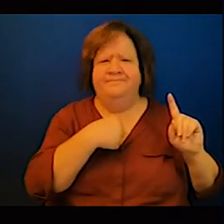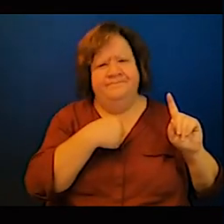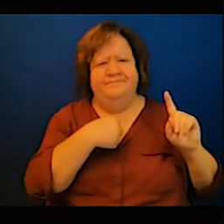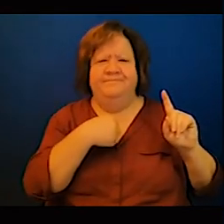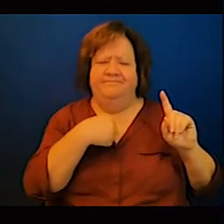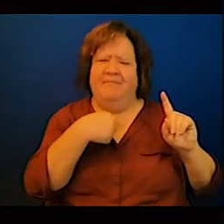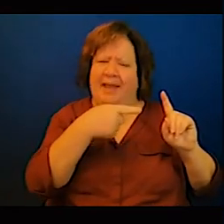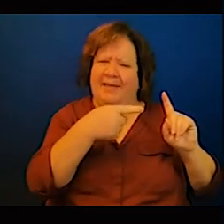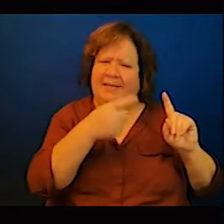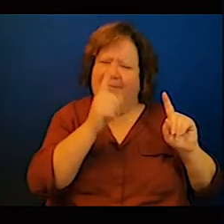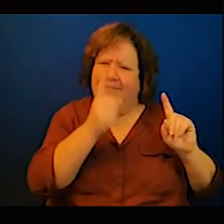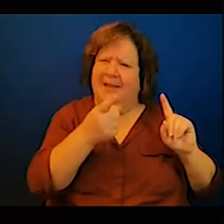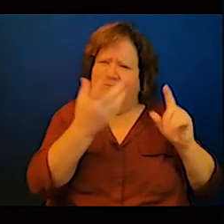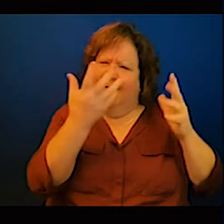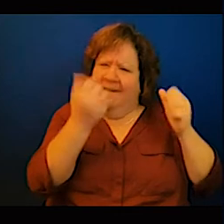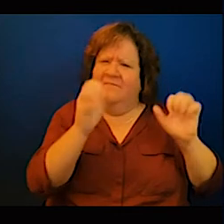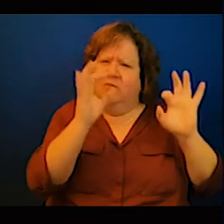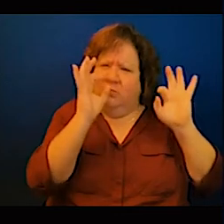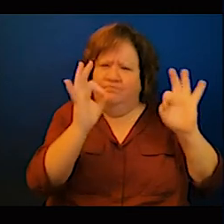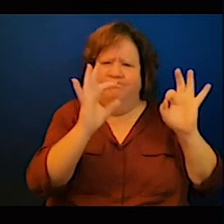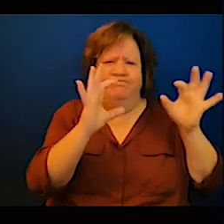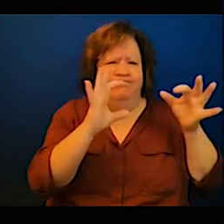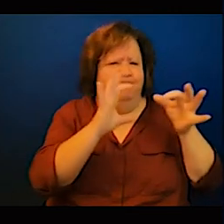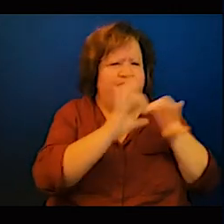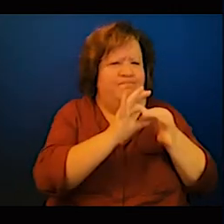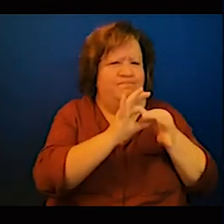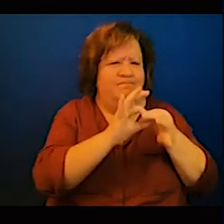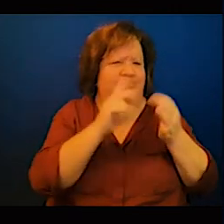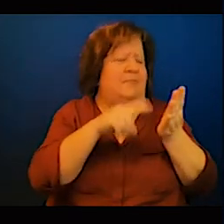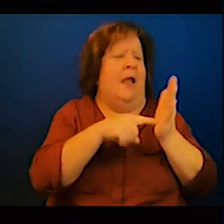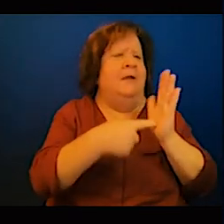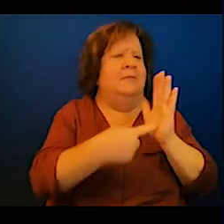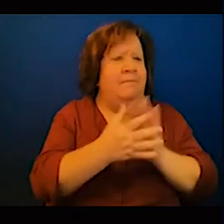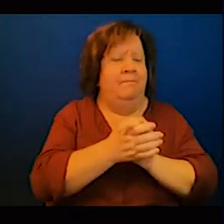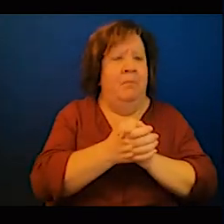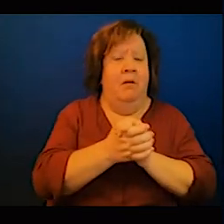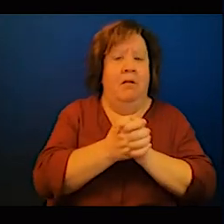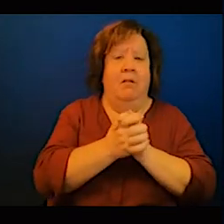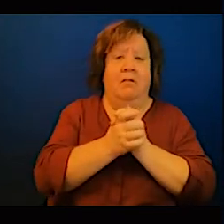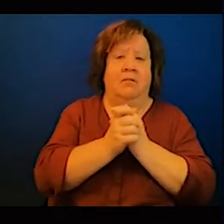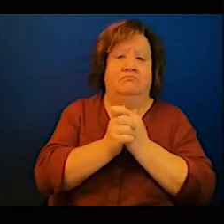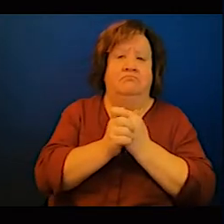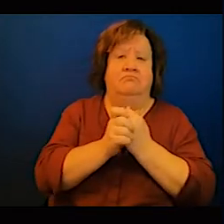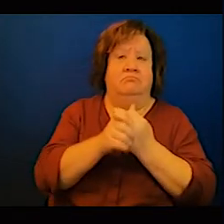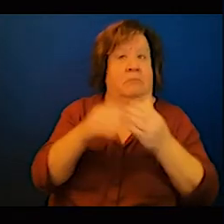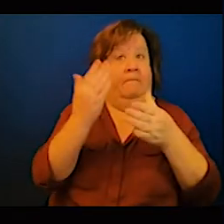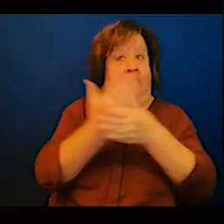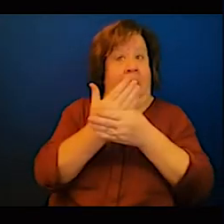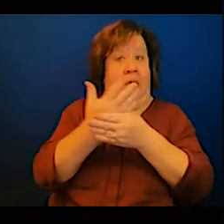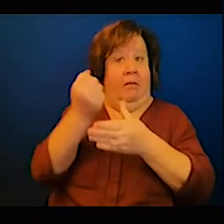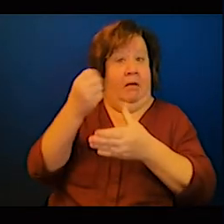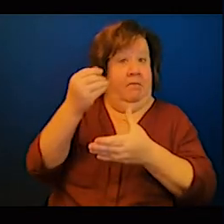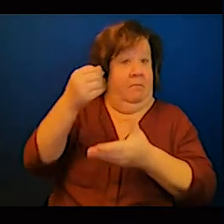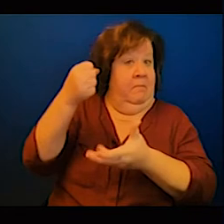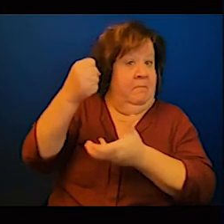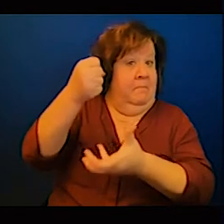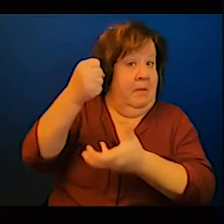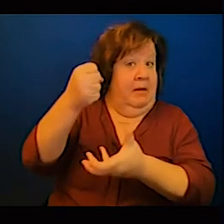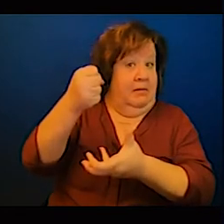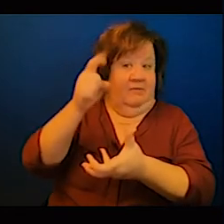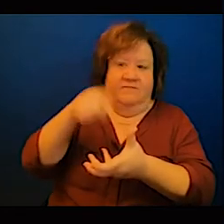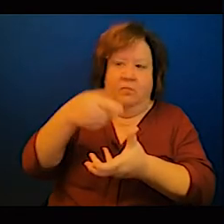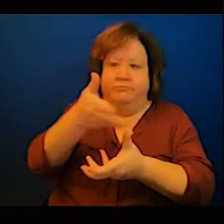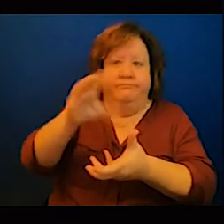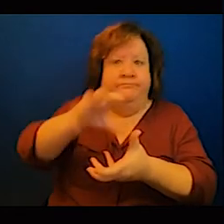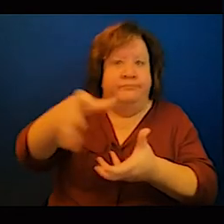the guarantee funds that will assist them to cushion some risks and probably be able to reduce transaction